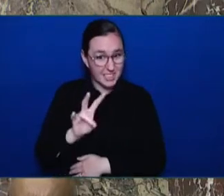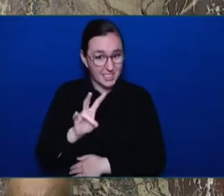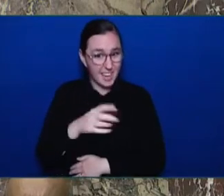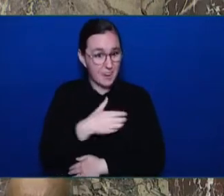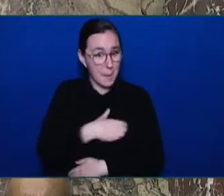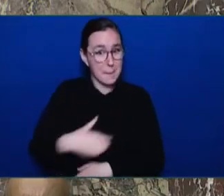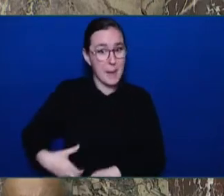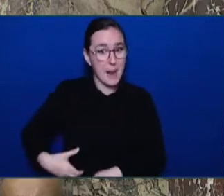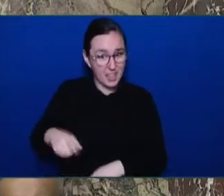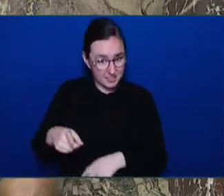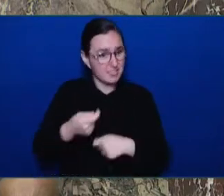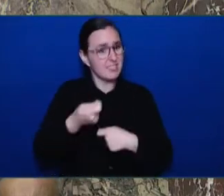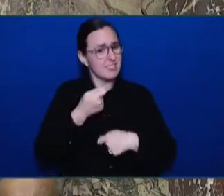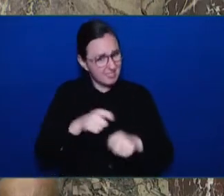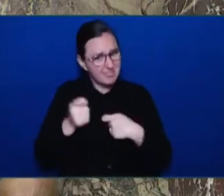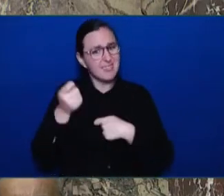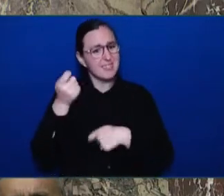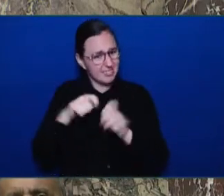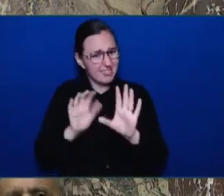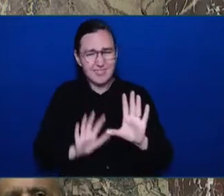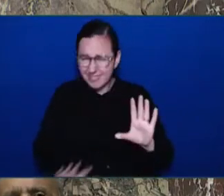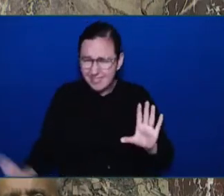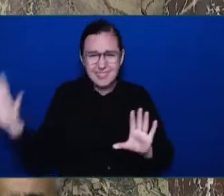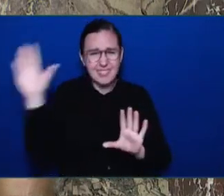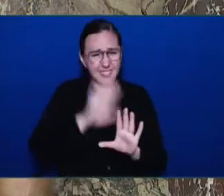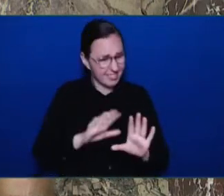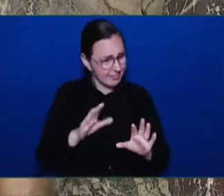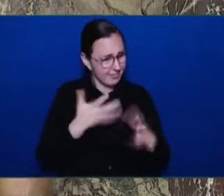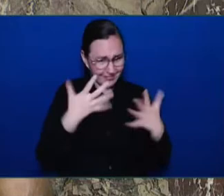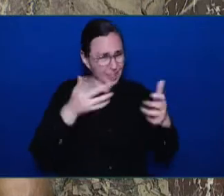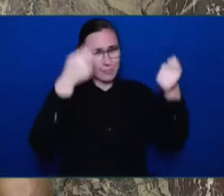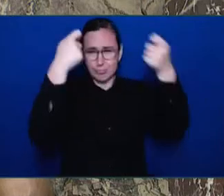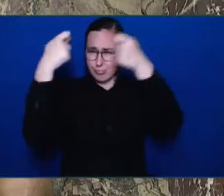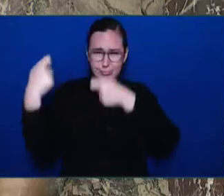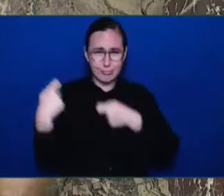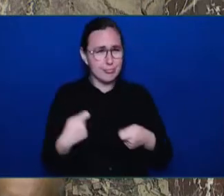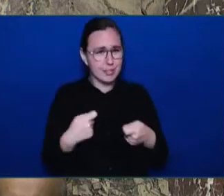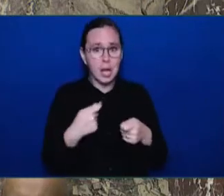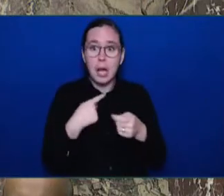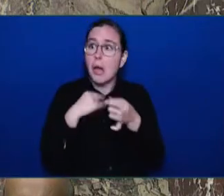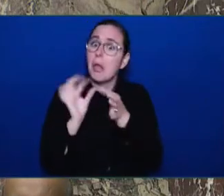figure out, but to tie it to a public policy question is absurd, and the member knows that.